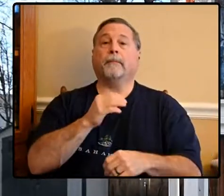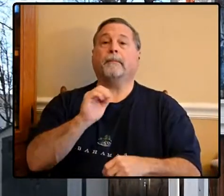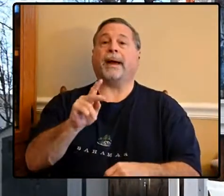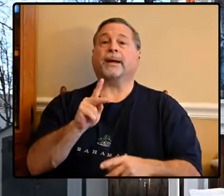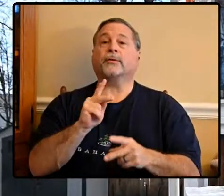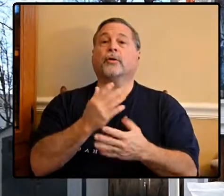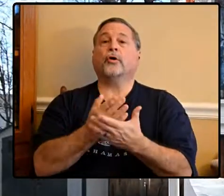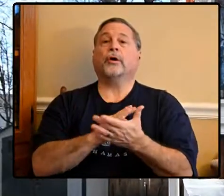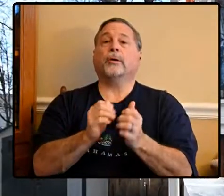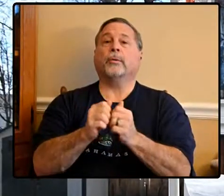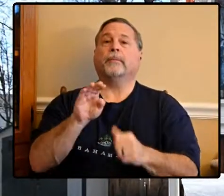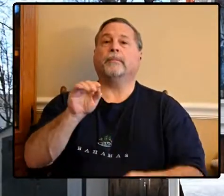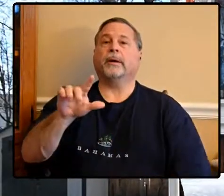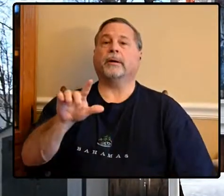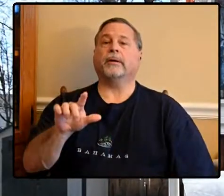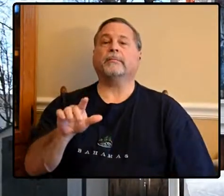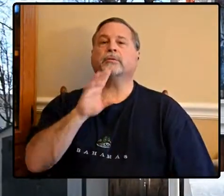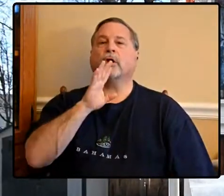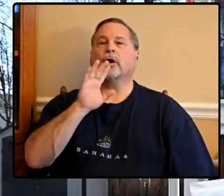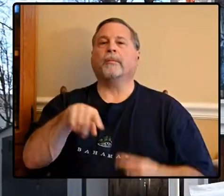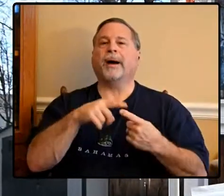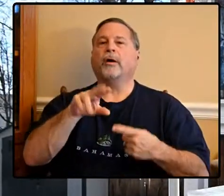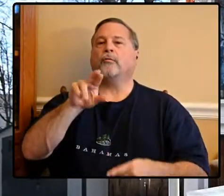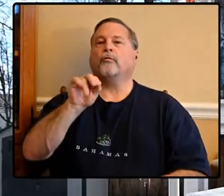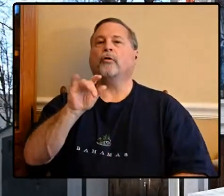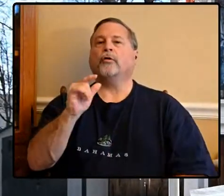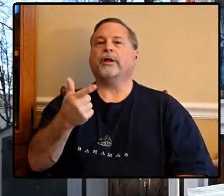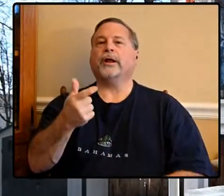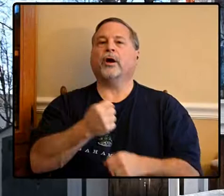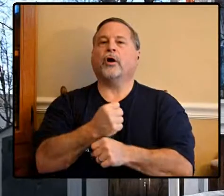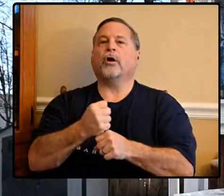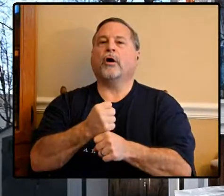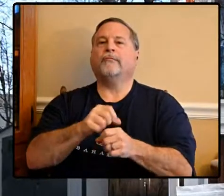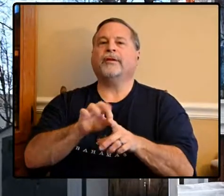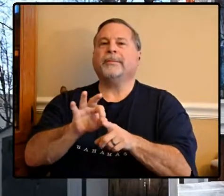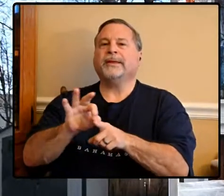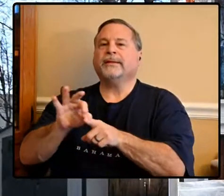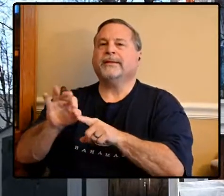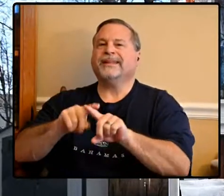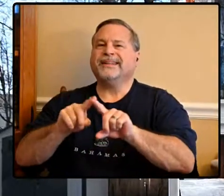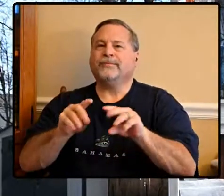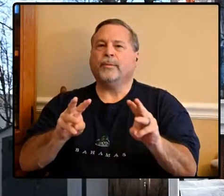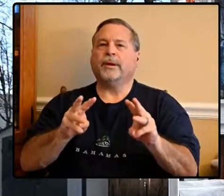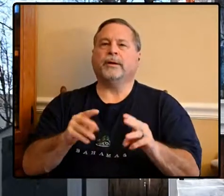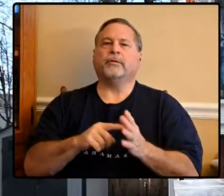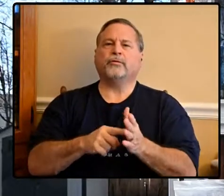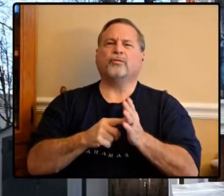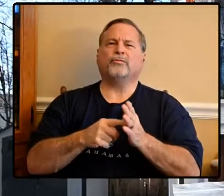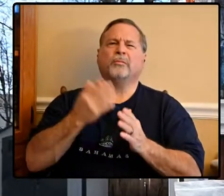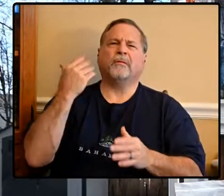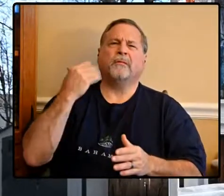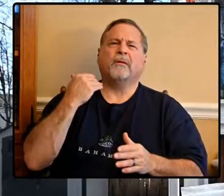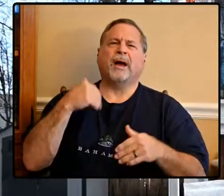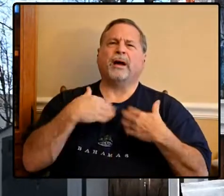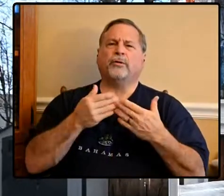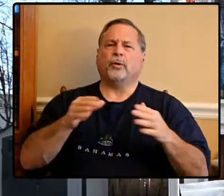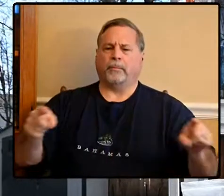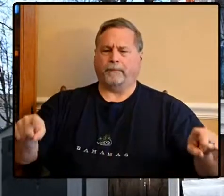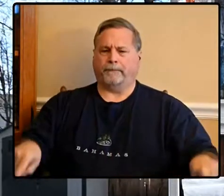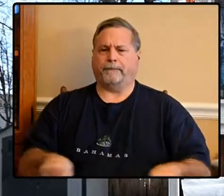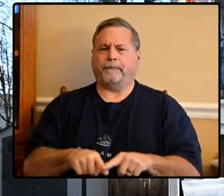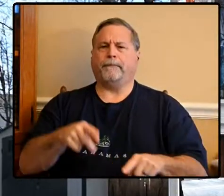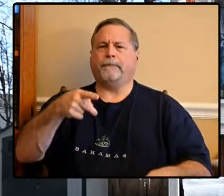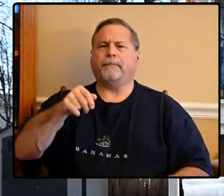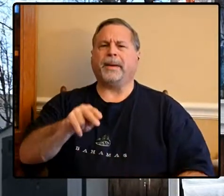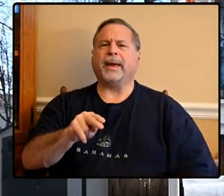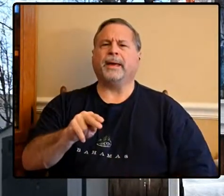I'll talk about roasting coffee beans a different way showed you a couple months ago how to do it in a pan I